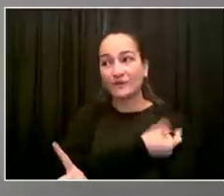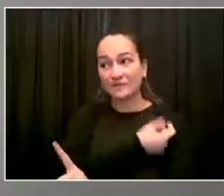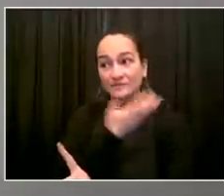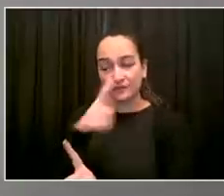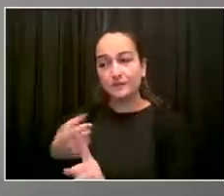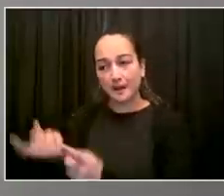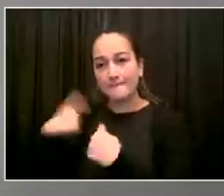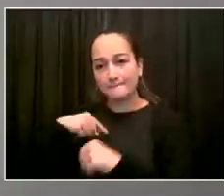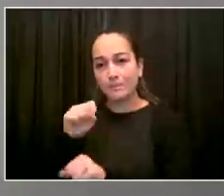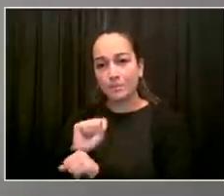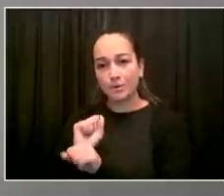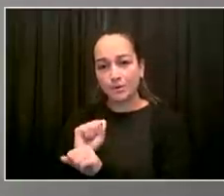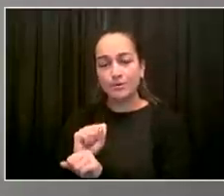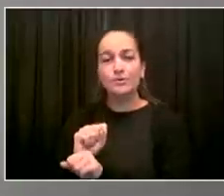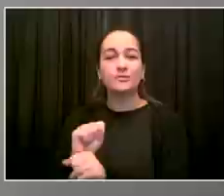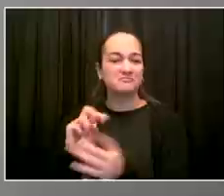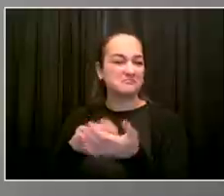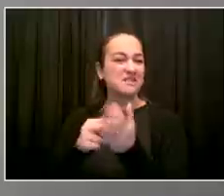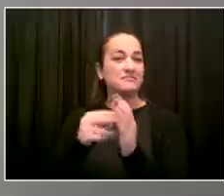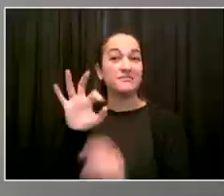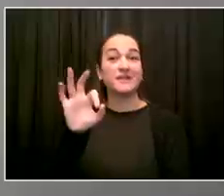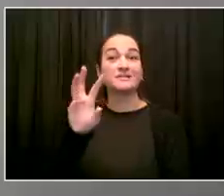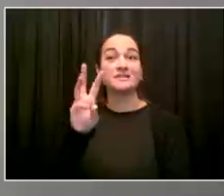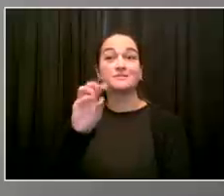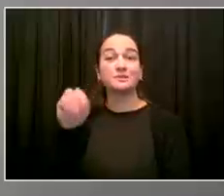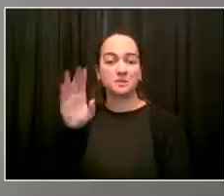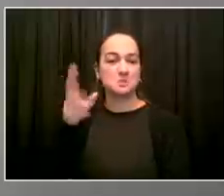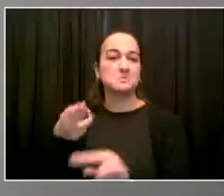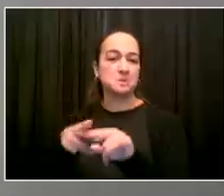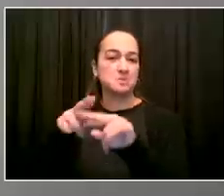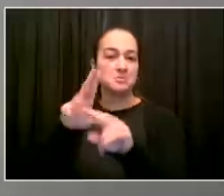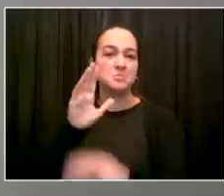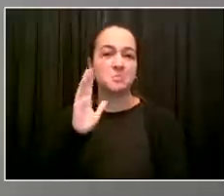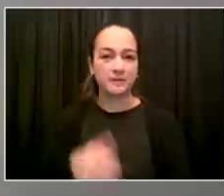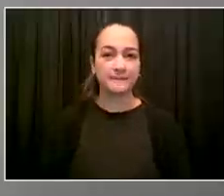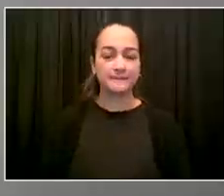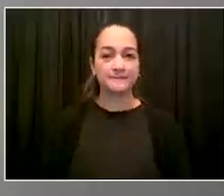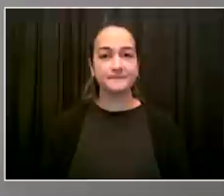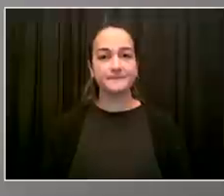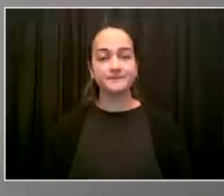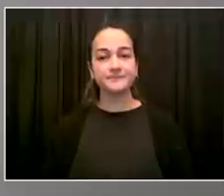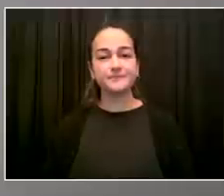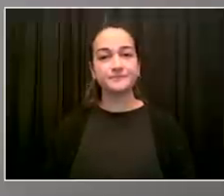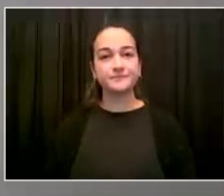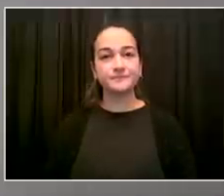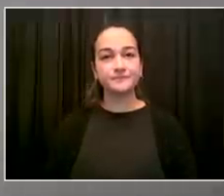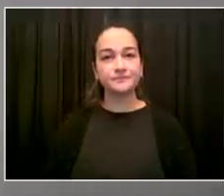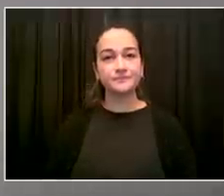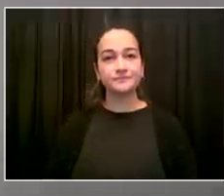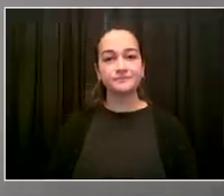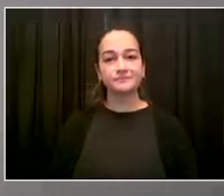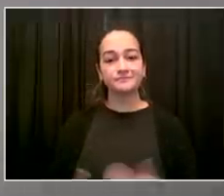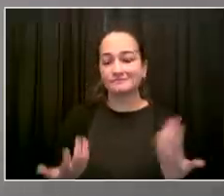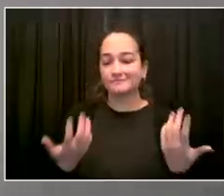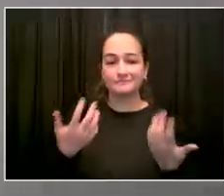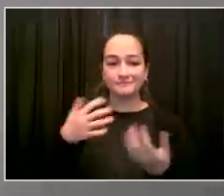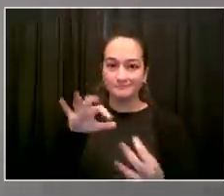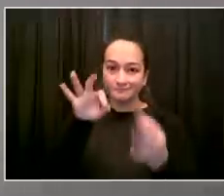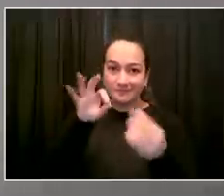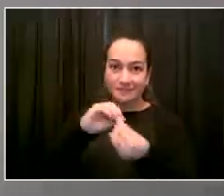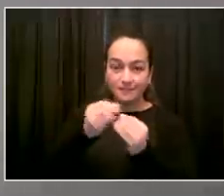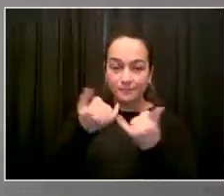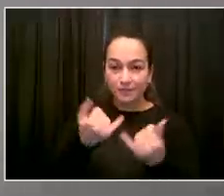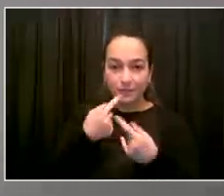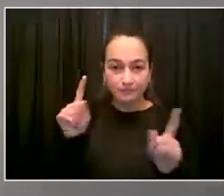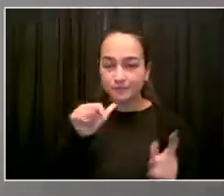because we're 24 hours, seven-day-a-week service, not everybody is due for working today, this morning. So, some people